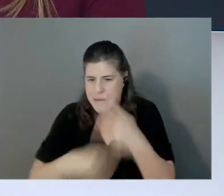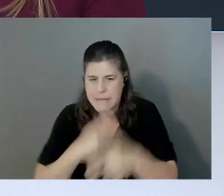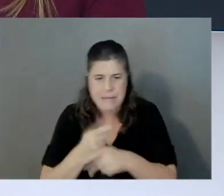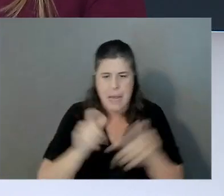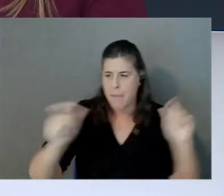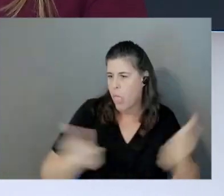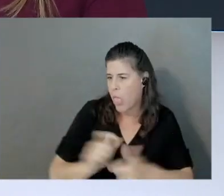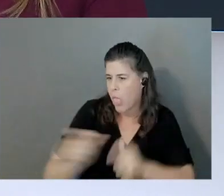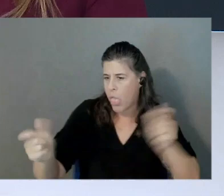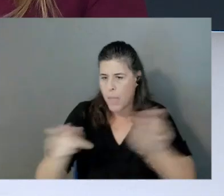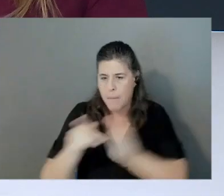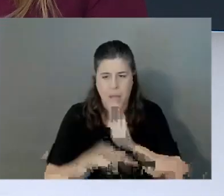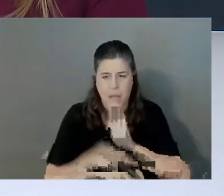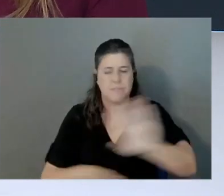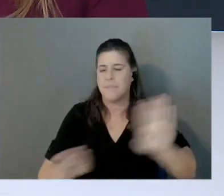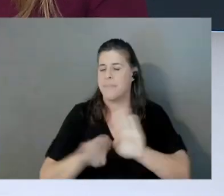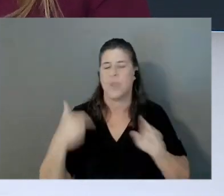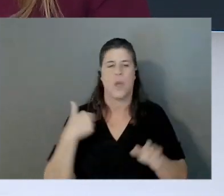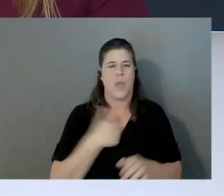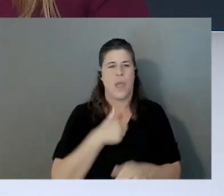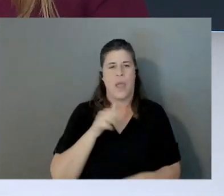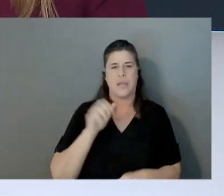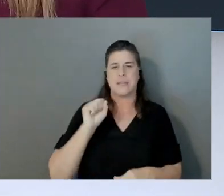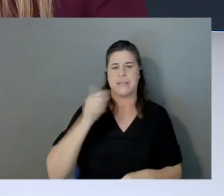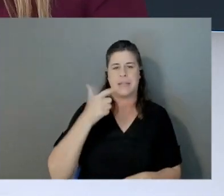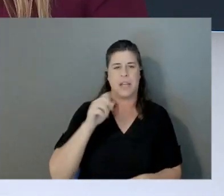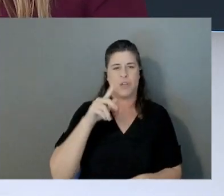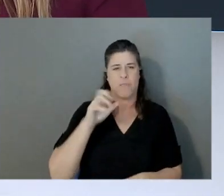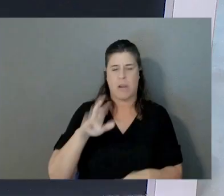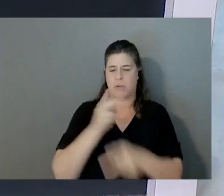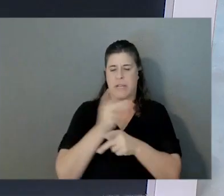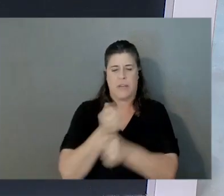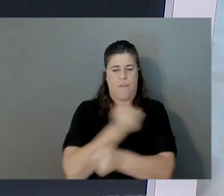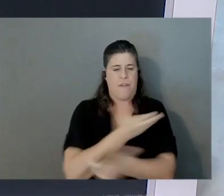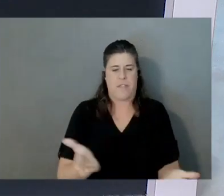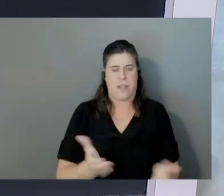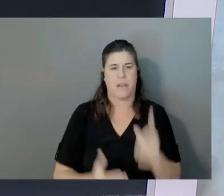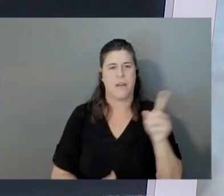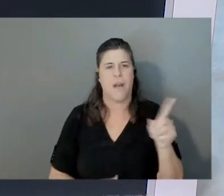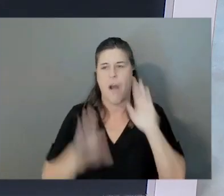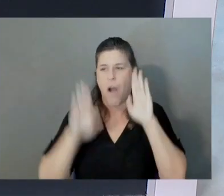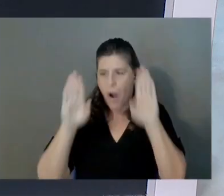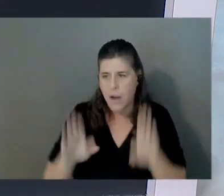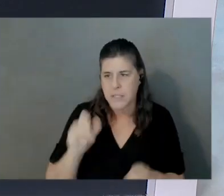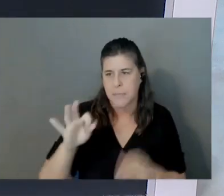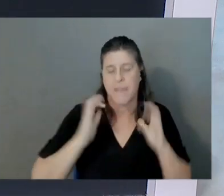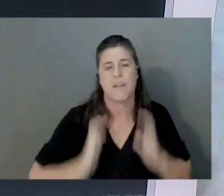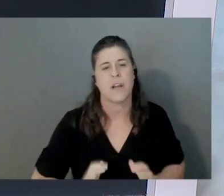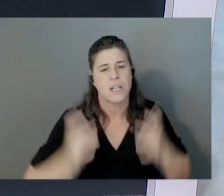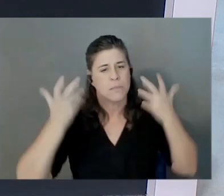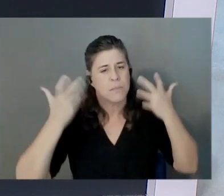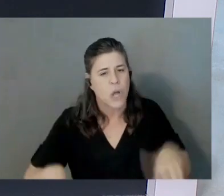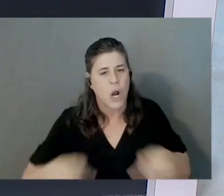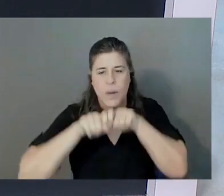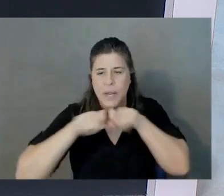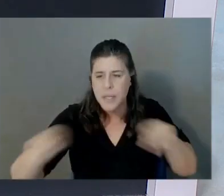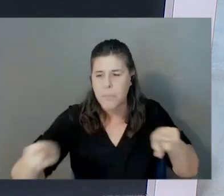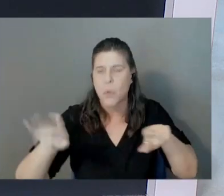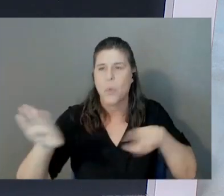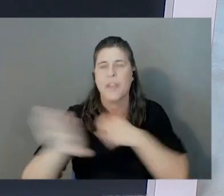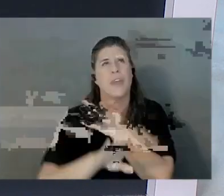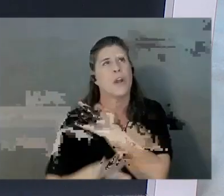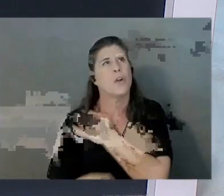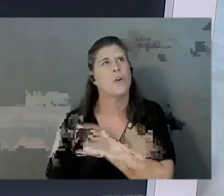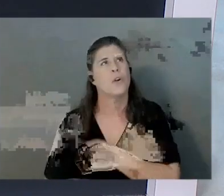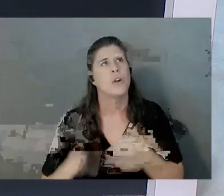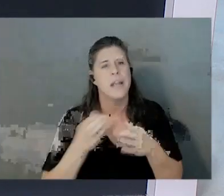So all of that is managed by SageMaker. Awesome. So if a customer's already deploying their container, the